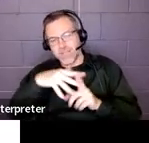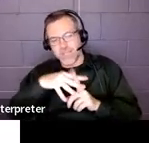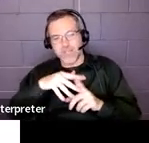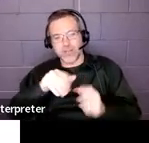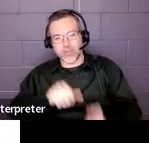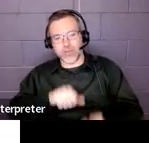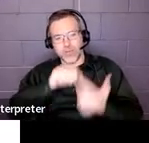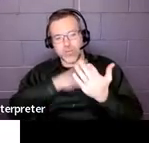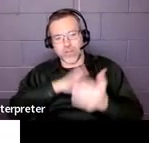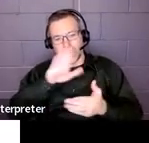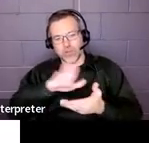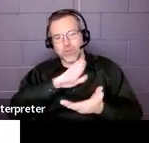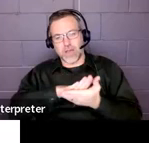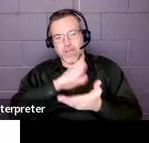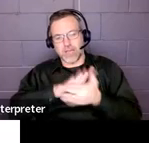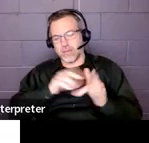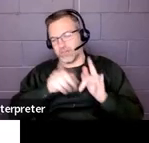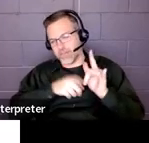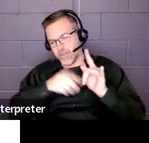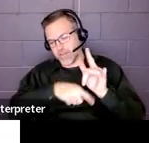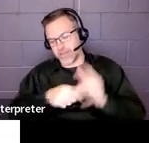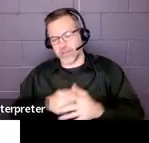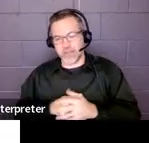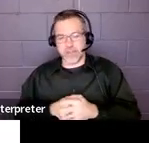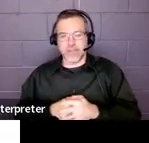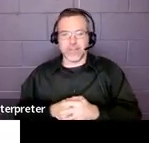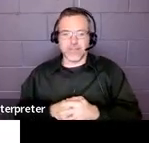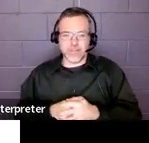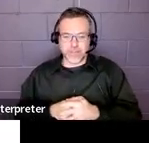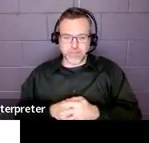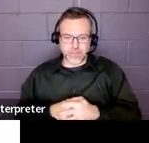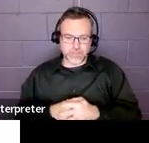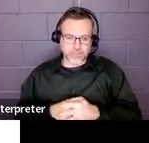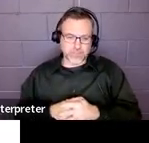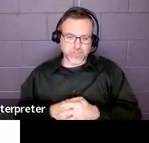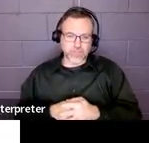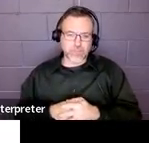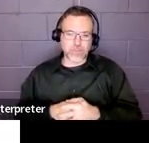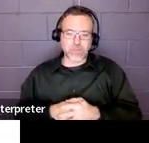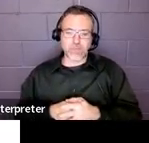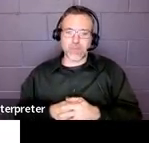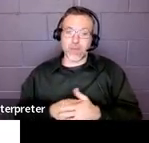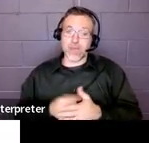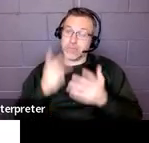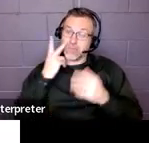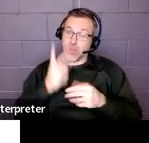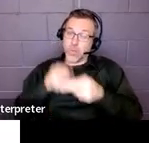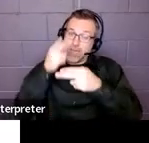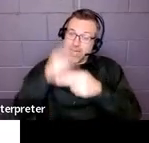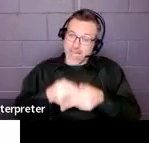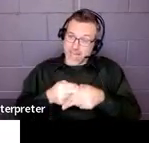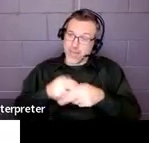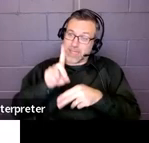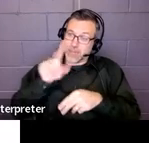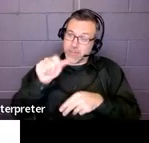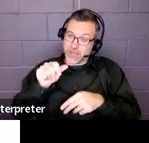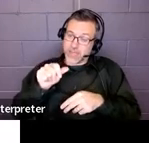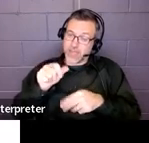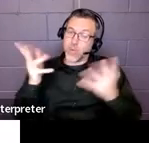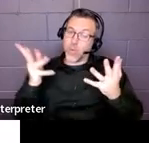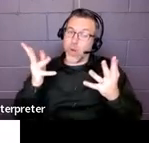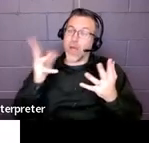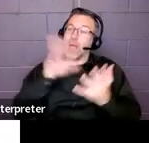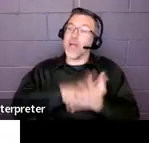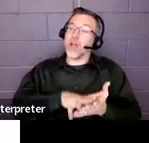academic deficits. You can see that we name the actual disability, she has a learning disability in